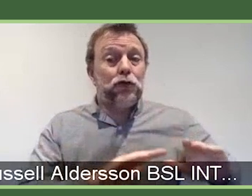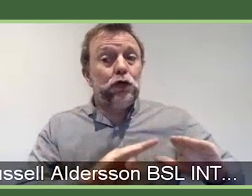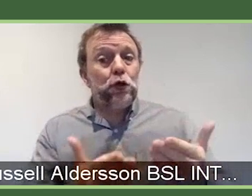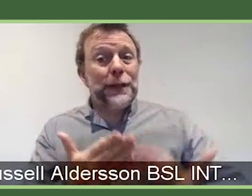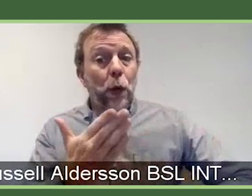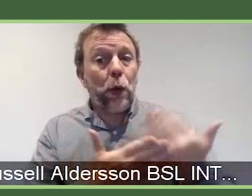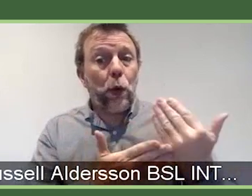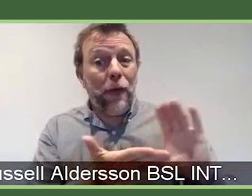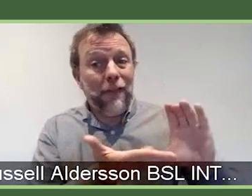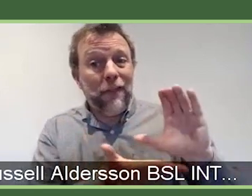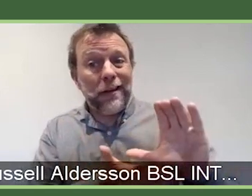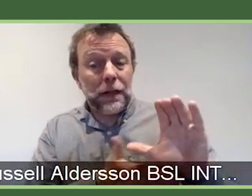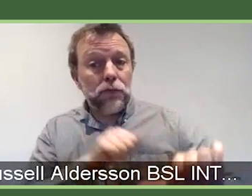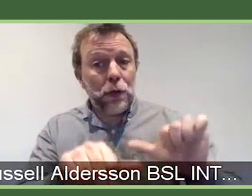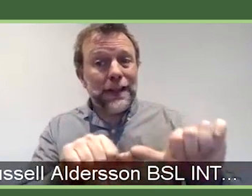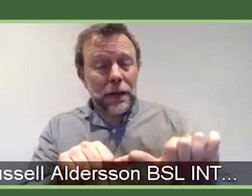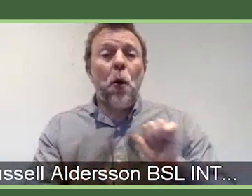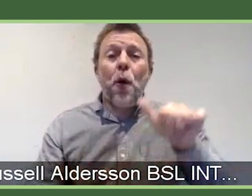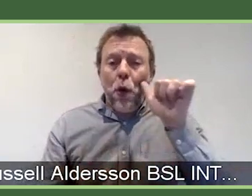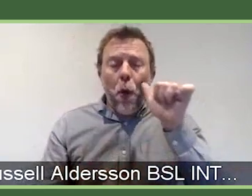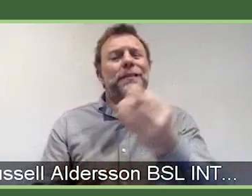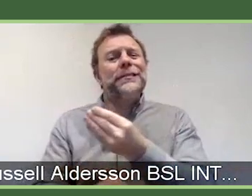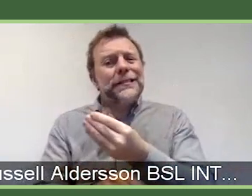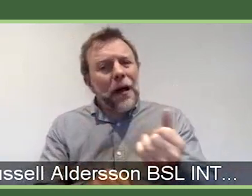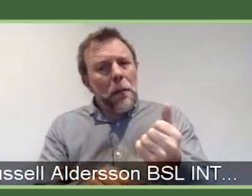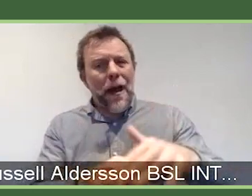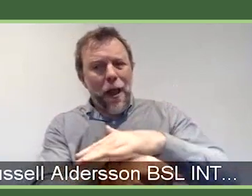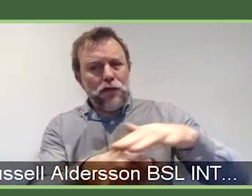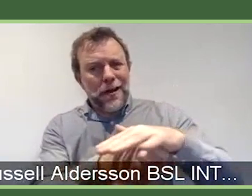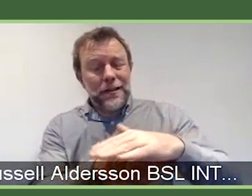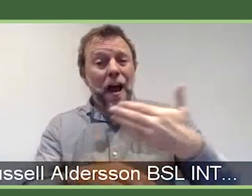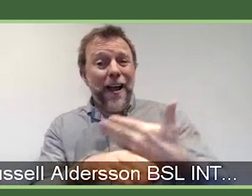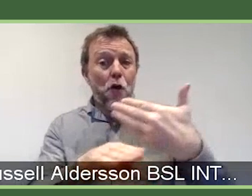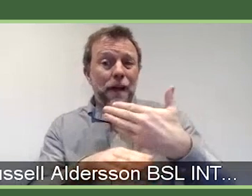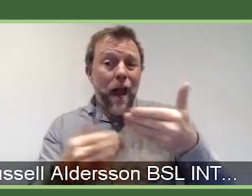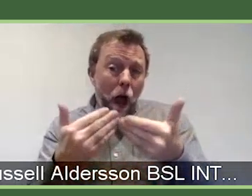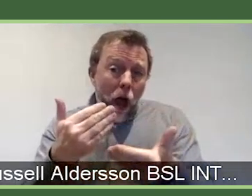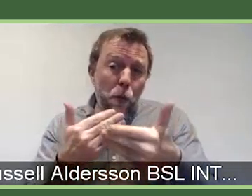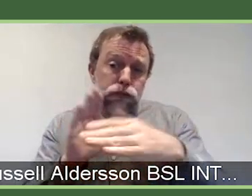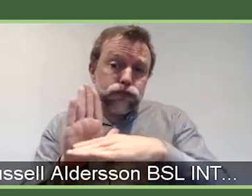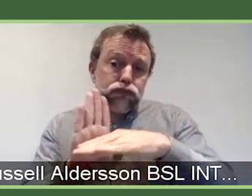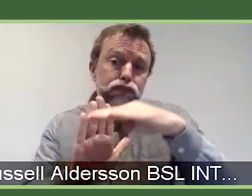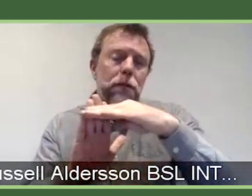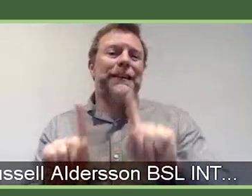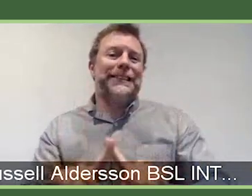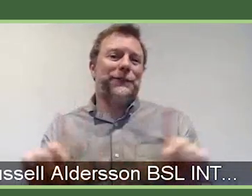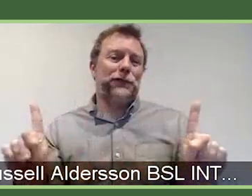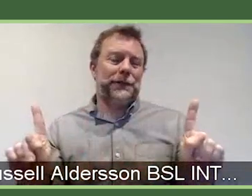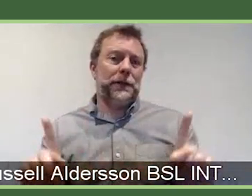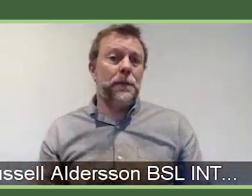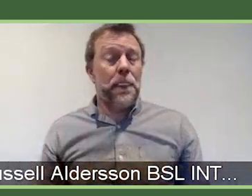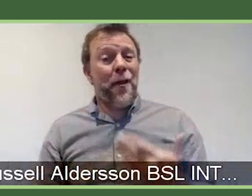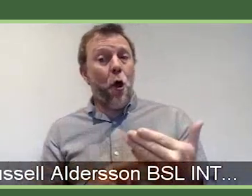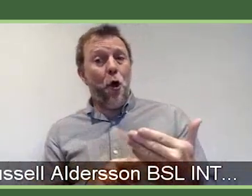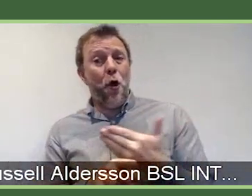we do know that in certain disciplines, the career trajectory is a little bit different, actually, where earlier in